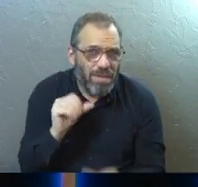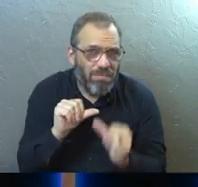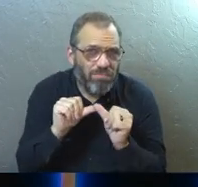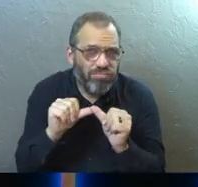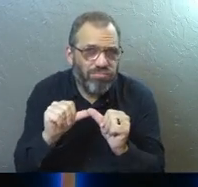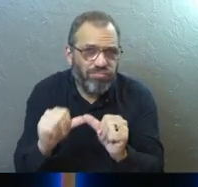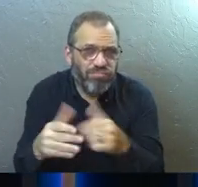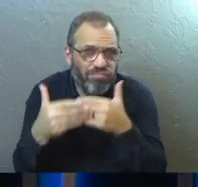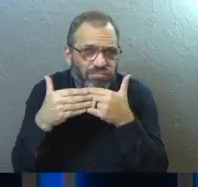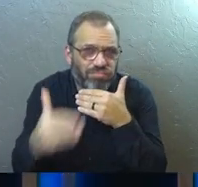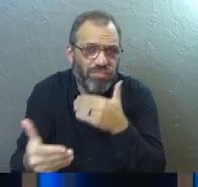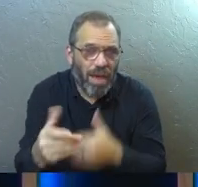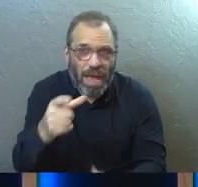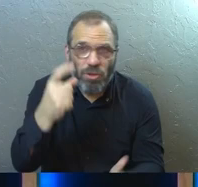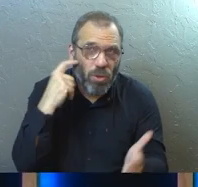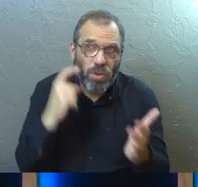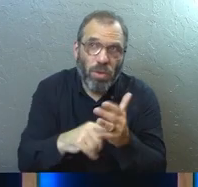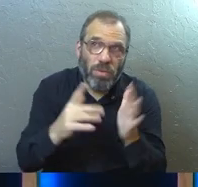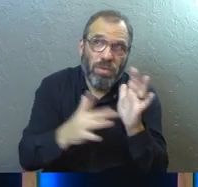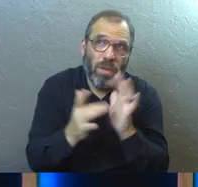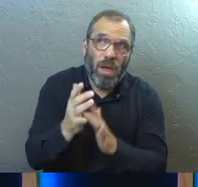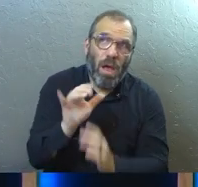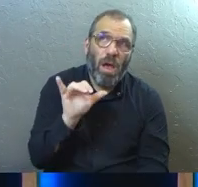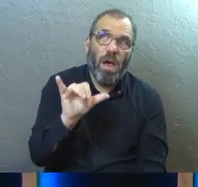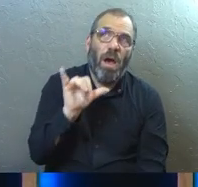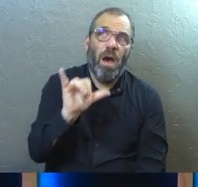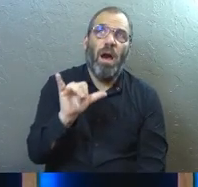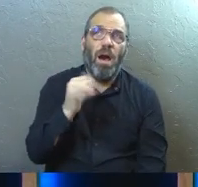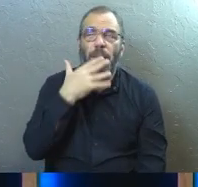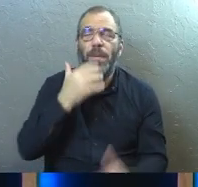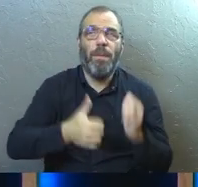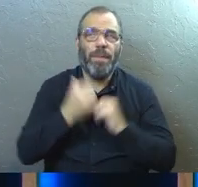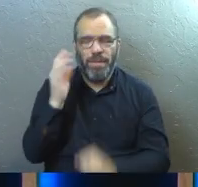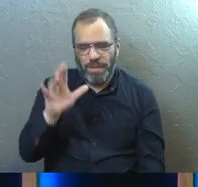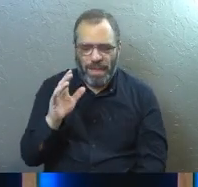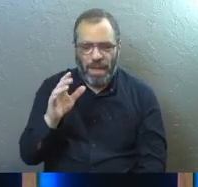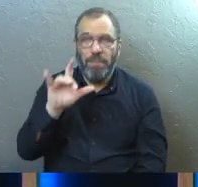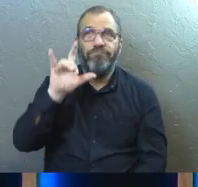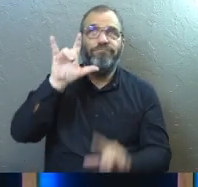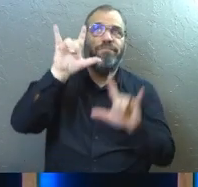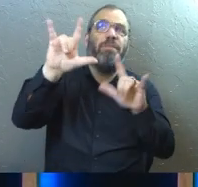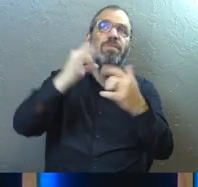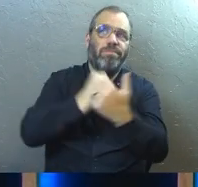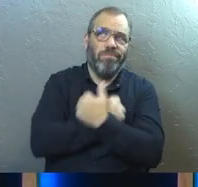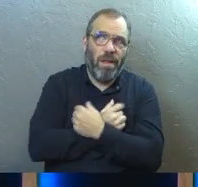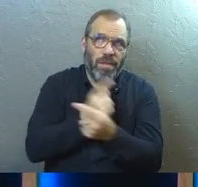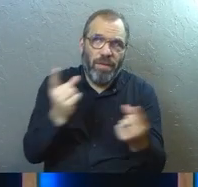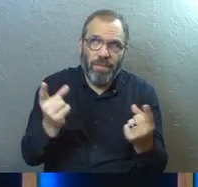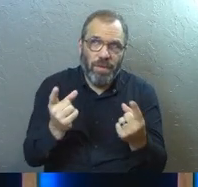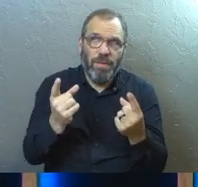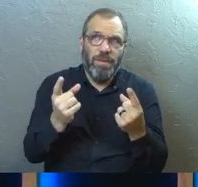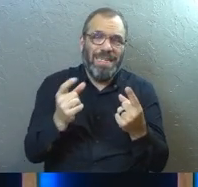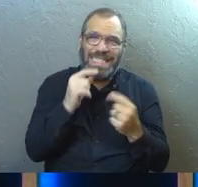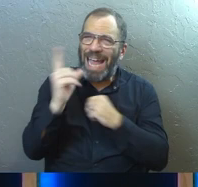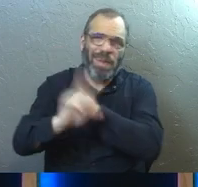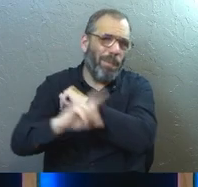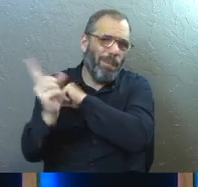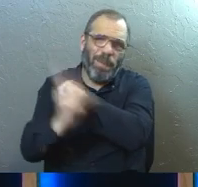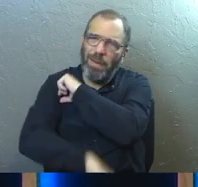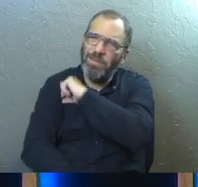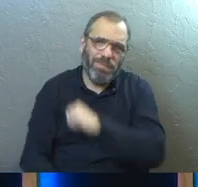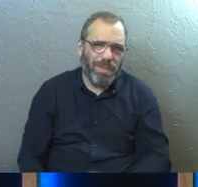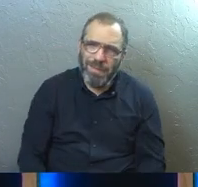And that's the way that you're going to see Jesus in this life the best way possible for you because I love you. It's not a punishment.